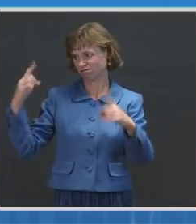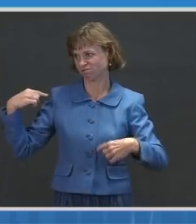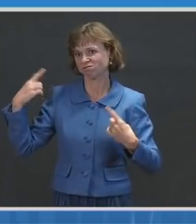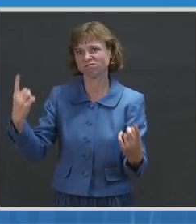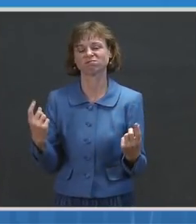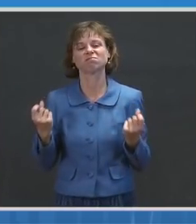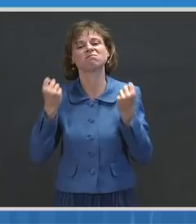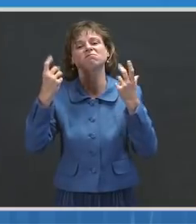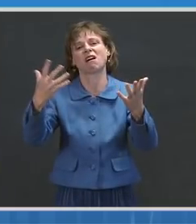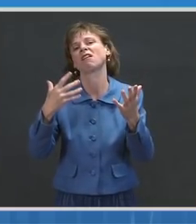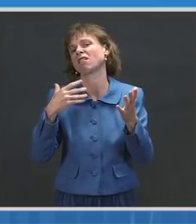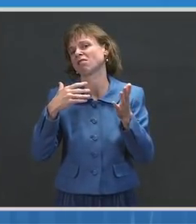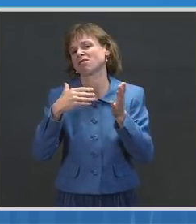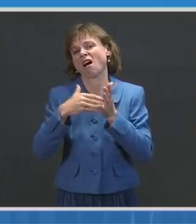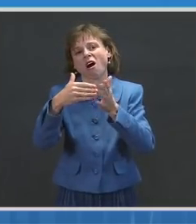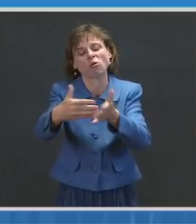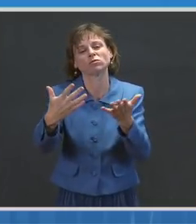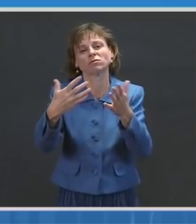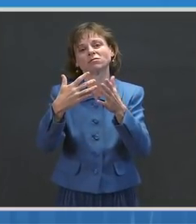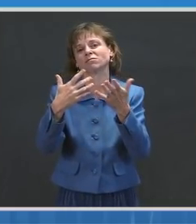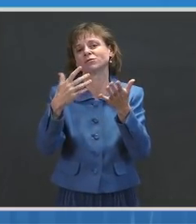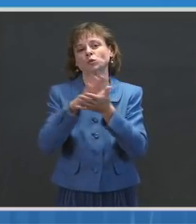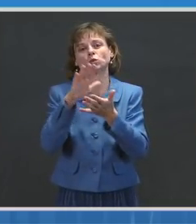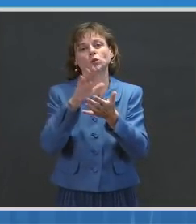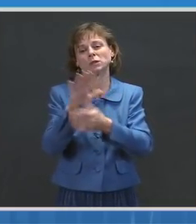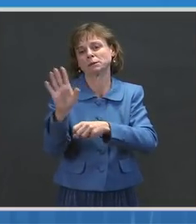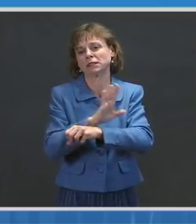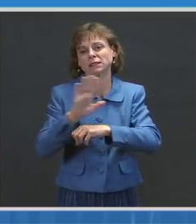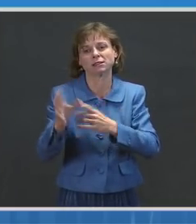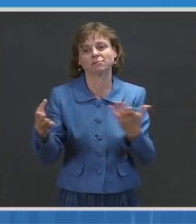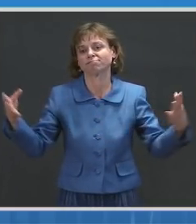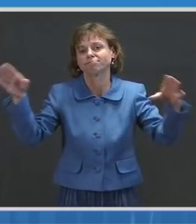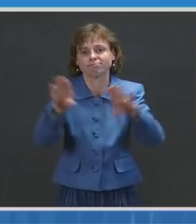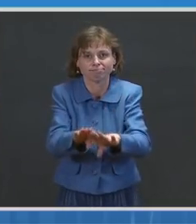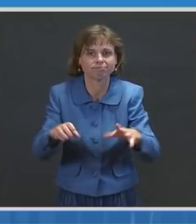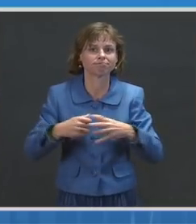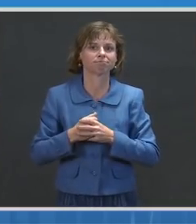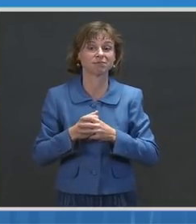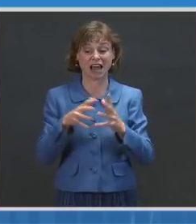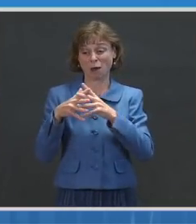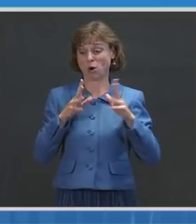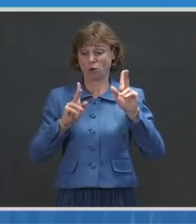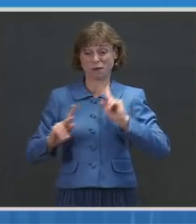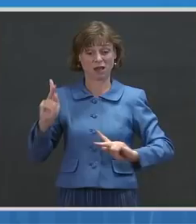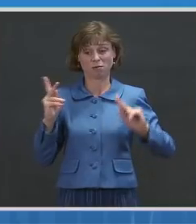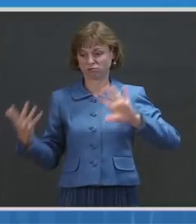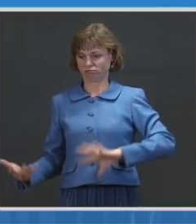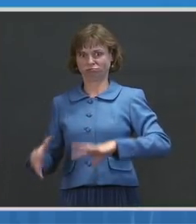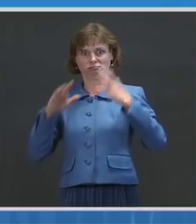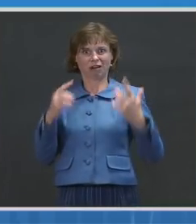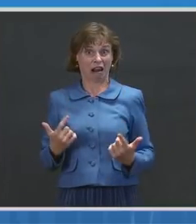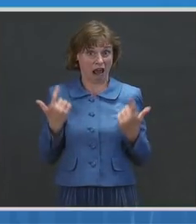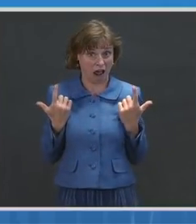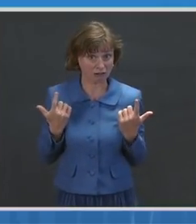schools and businesses have been sitting empty. And Americans have had their lives turned upside down by the pandemic.